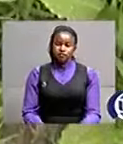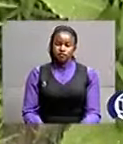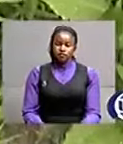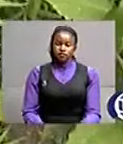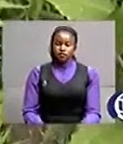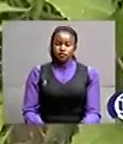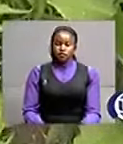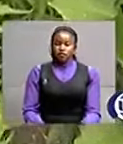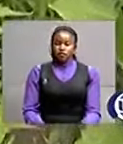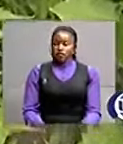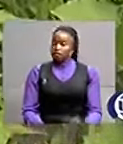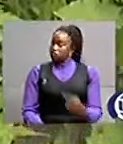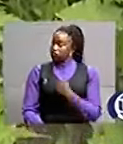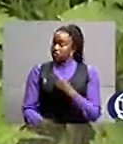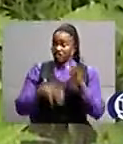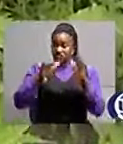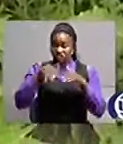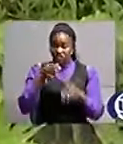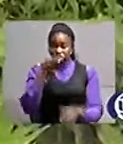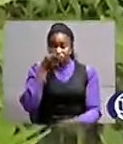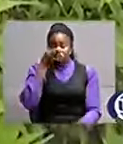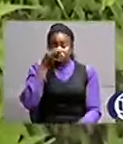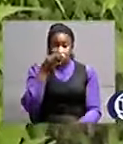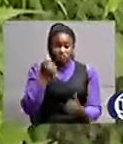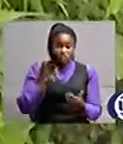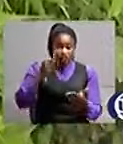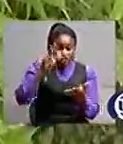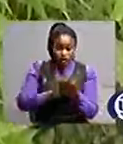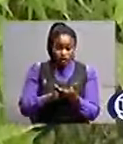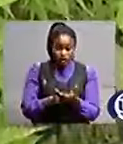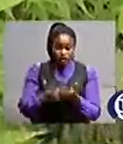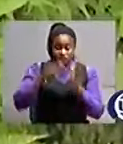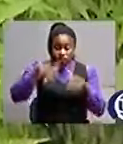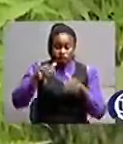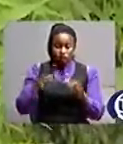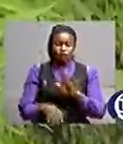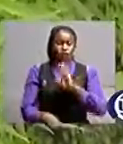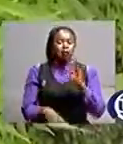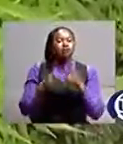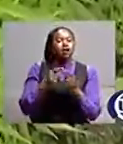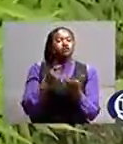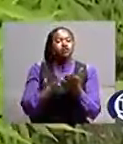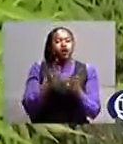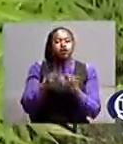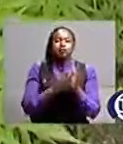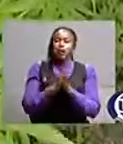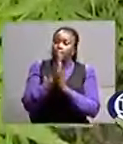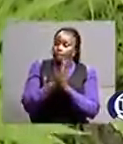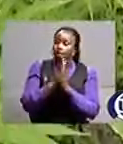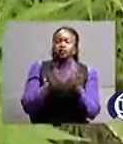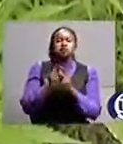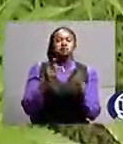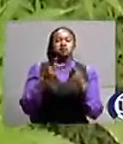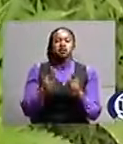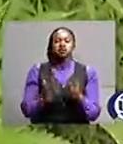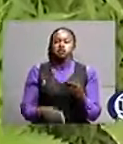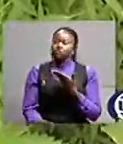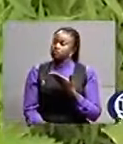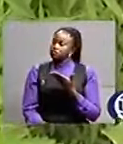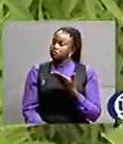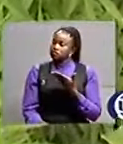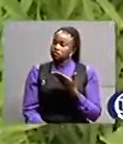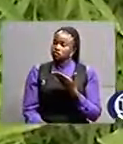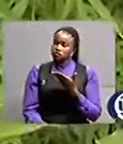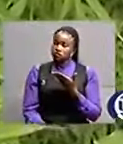and my ring farming is not yet officially gazetted but anxious ugandans are already gearing up for the opportunity